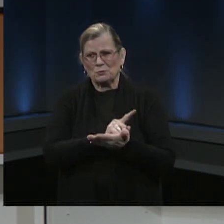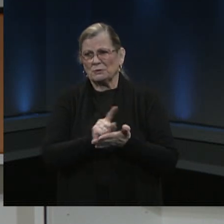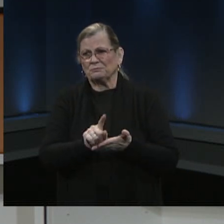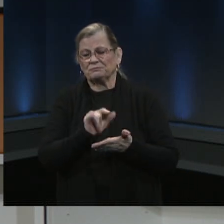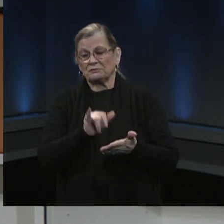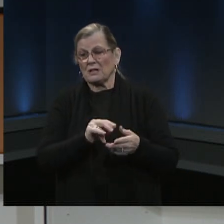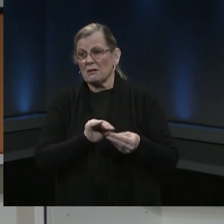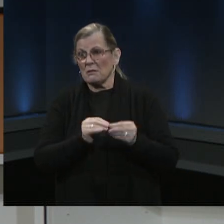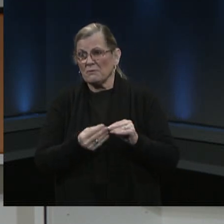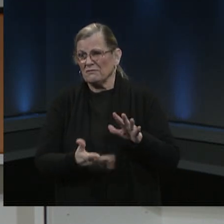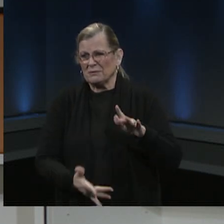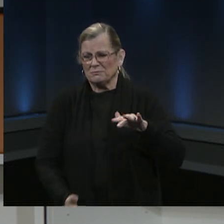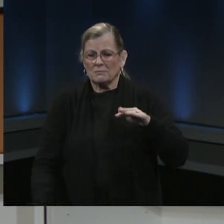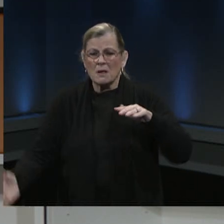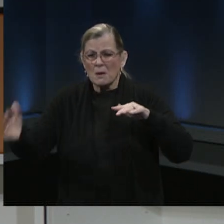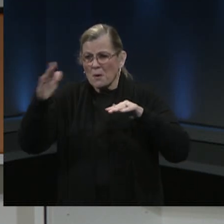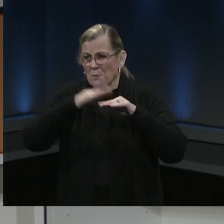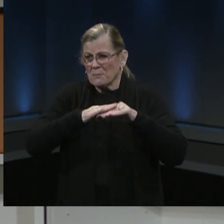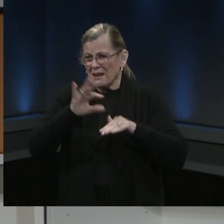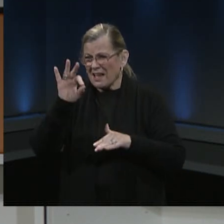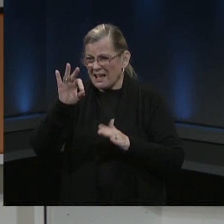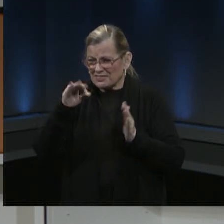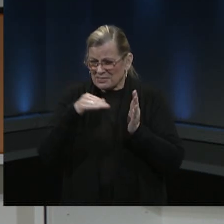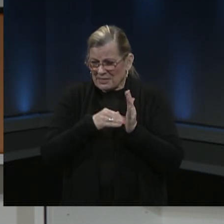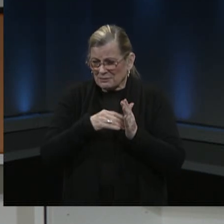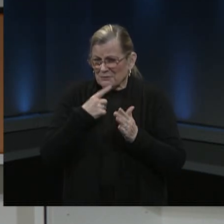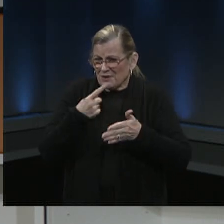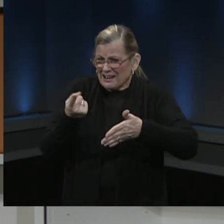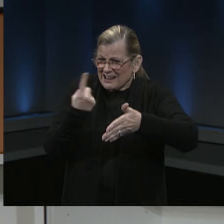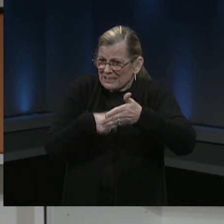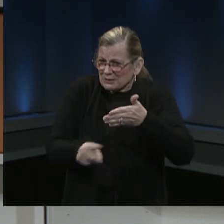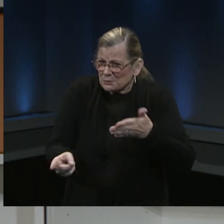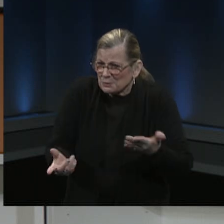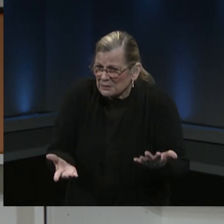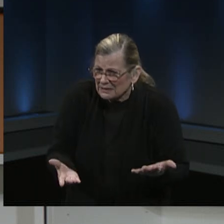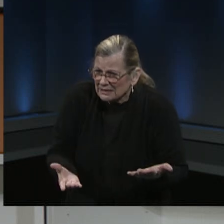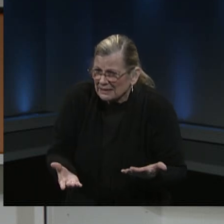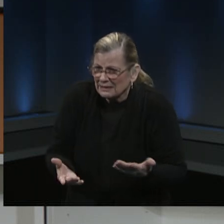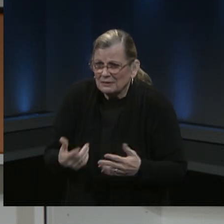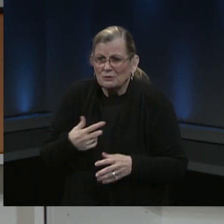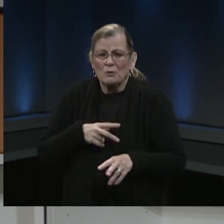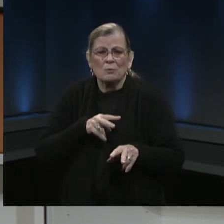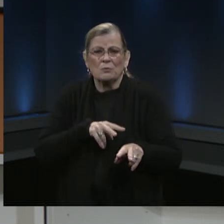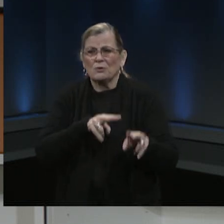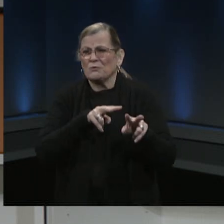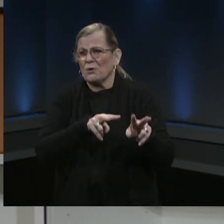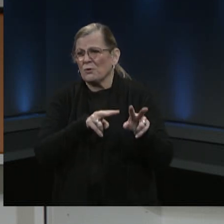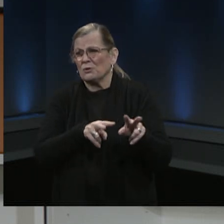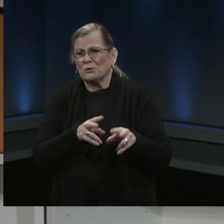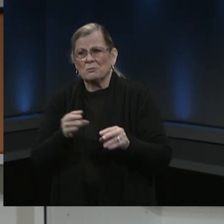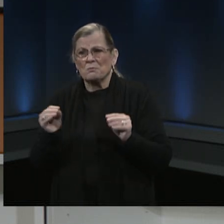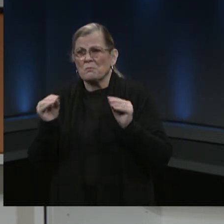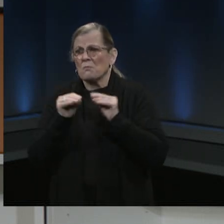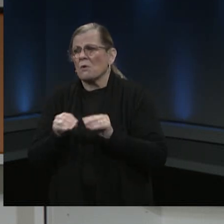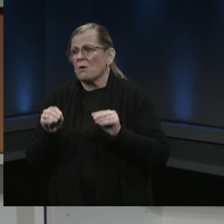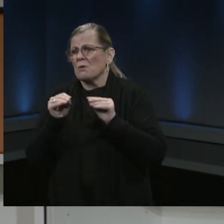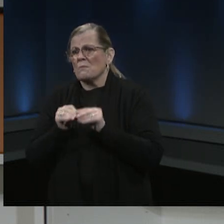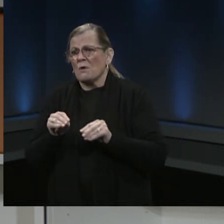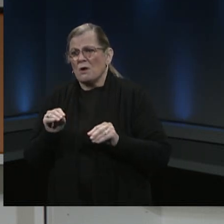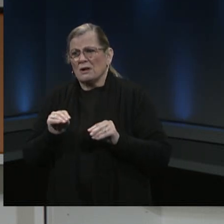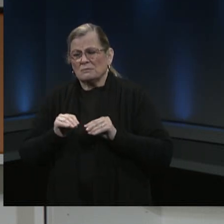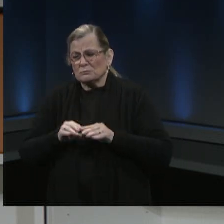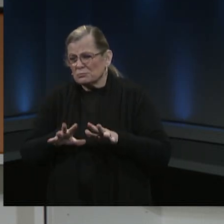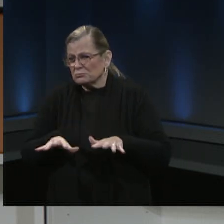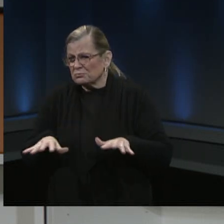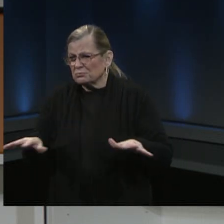9000 in the second week. And we're looking forward to vaccinating all of our FCPS staff, all